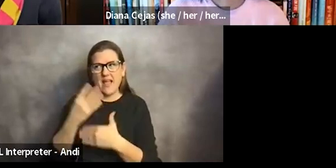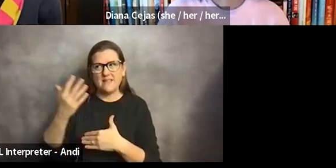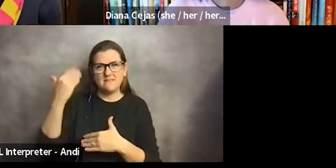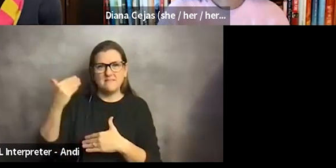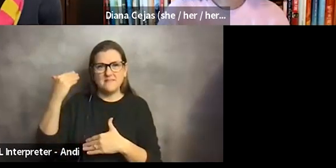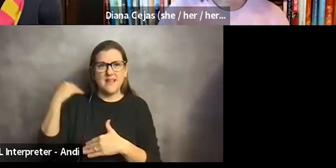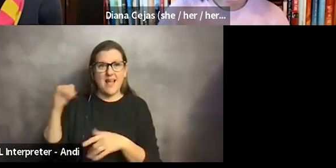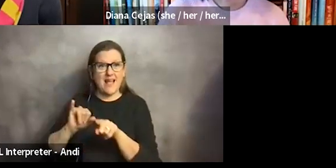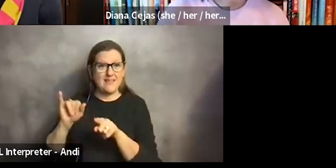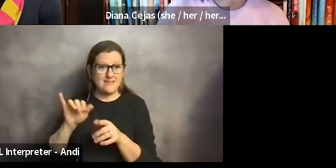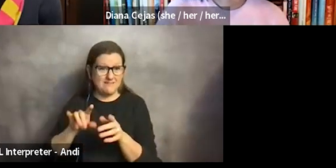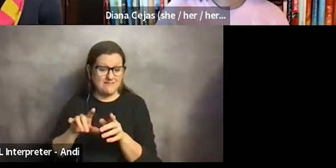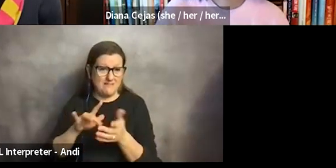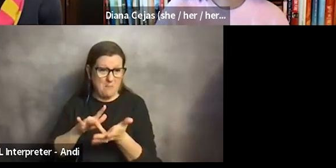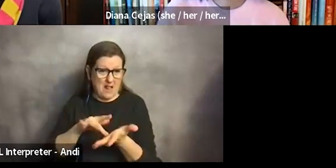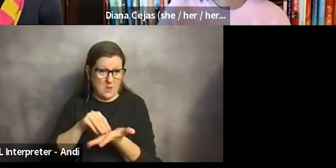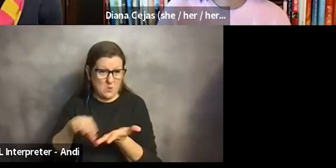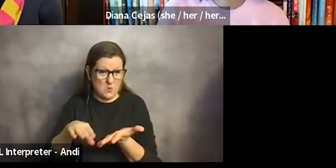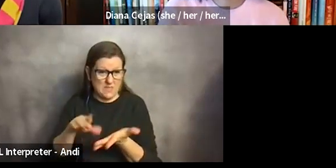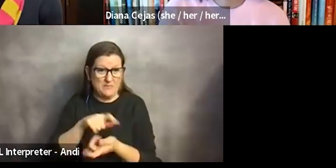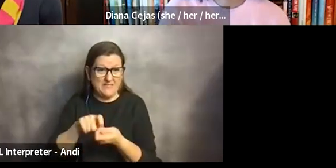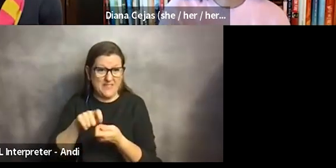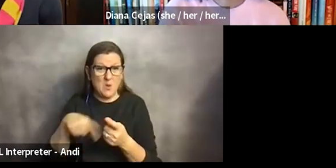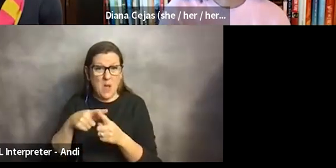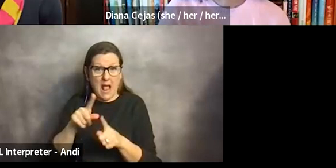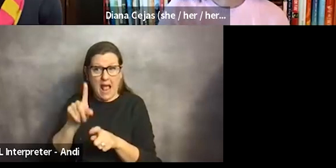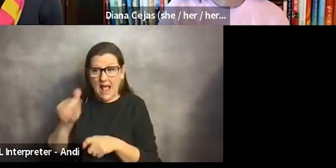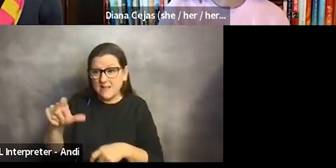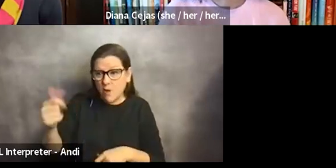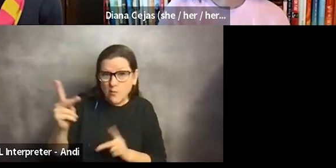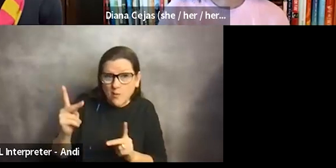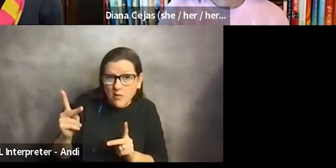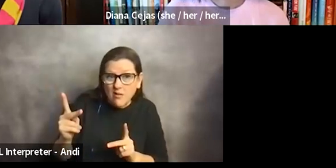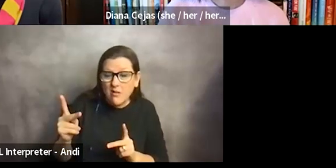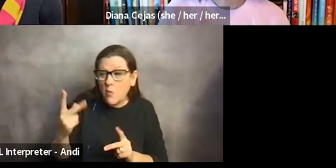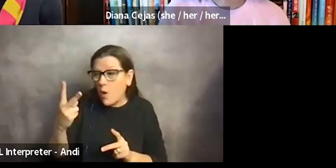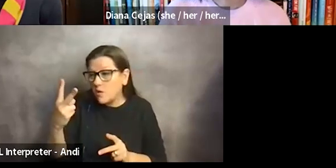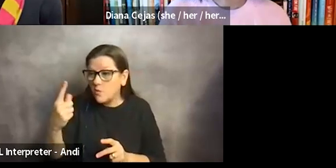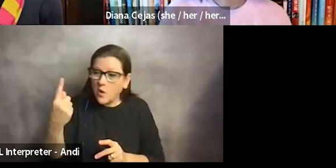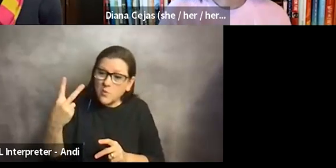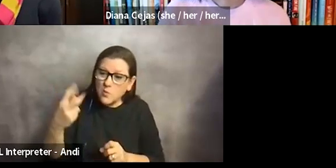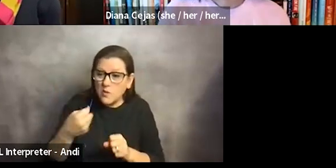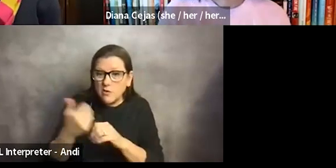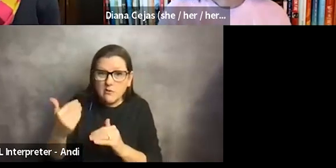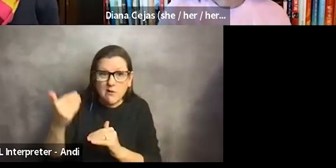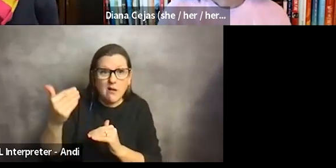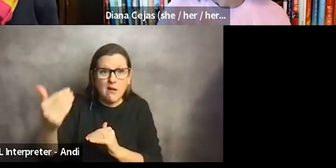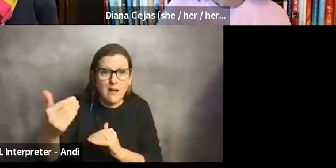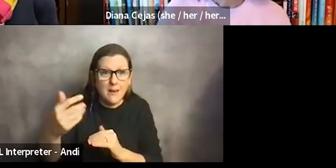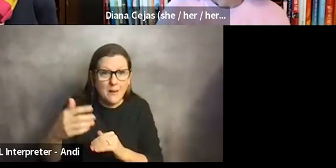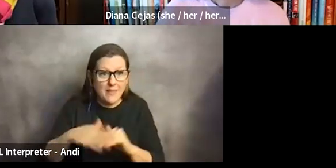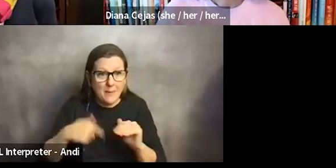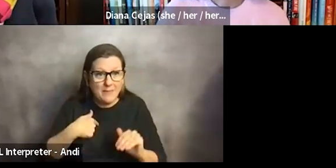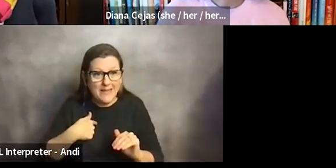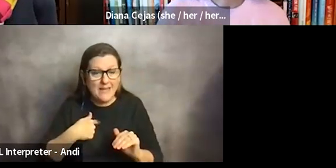student, especially when I was asking other people who were maybe only a couple of years ahead of me. Um, and this doesn't even have anything